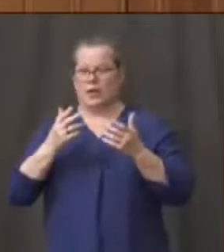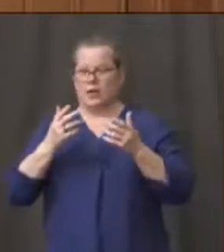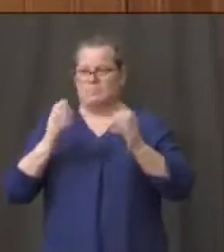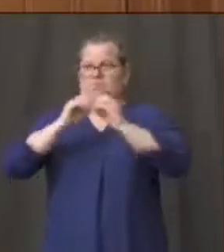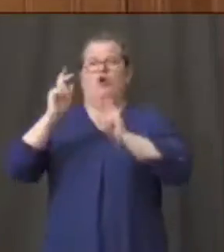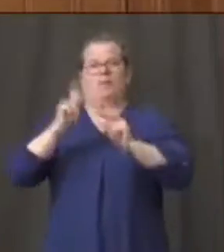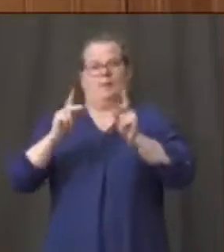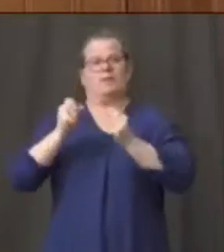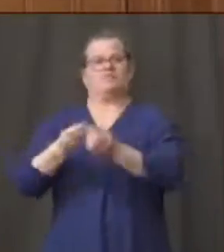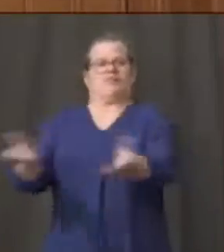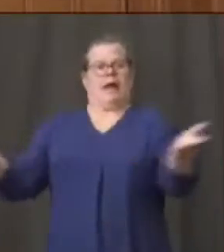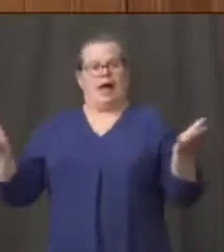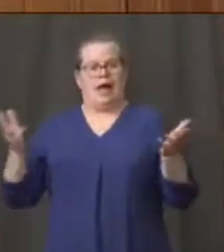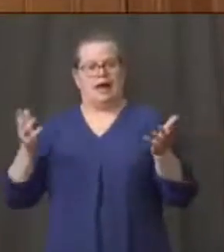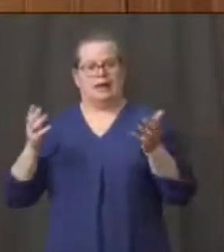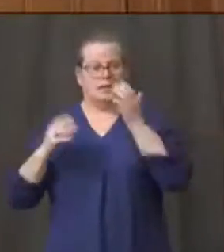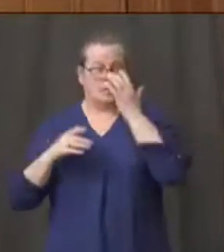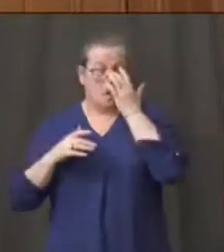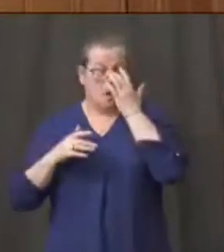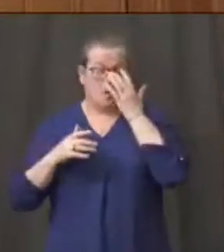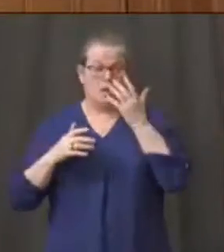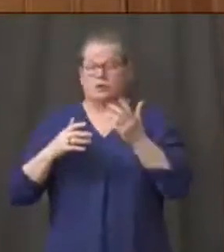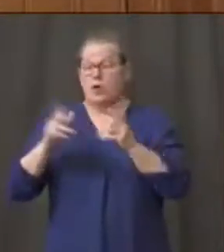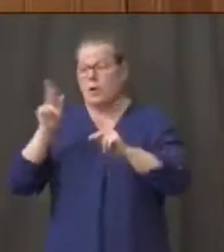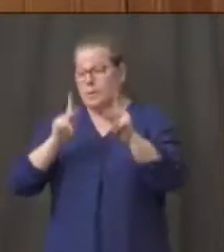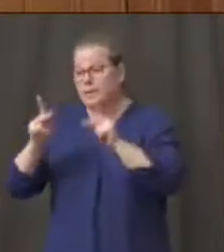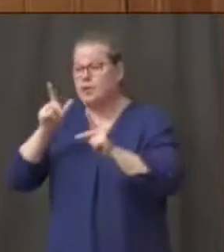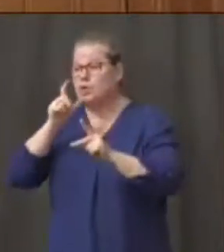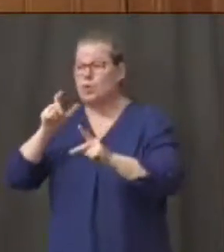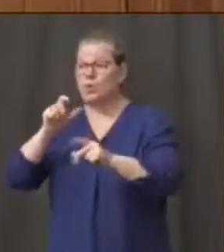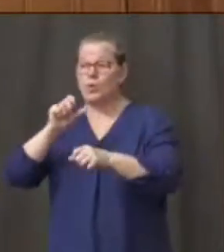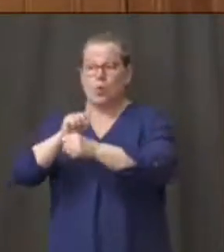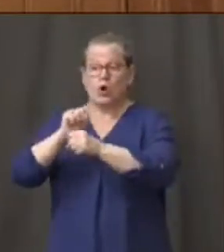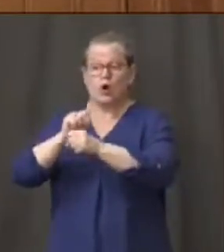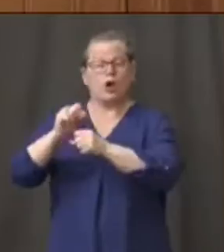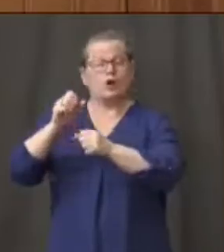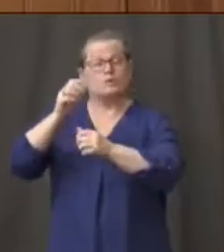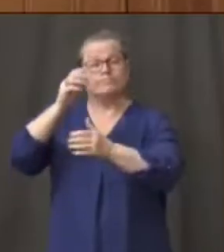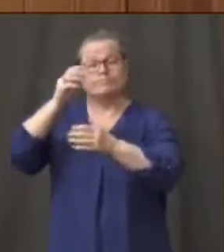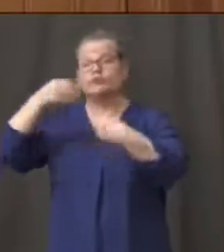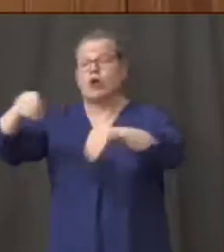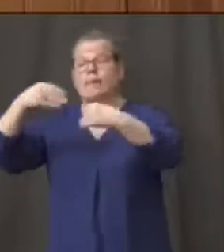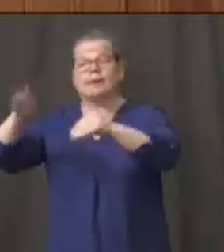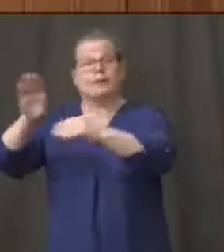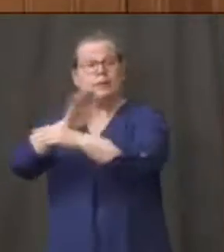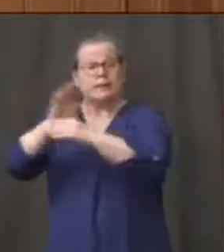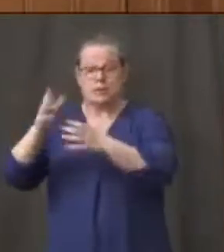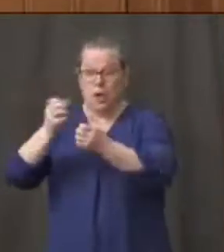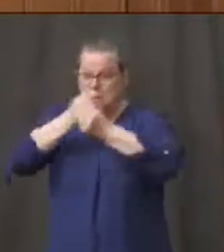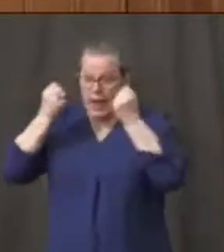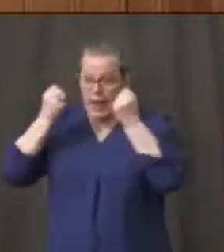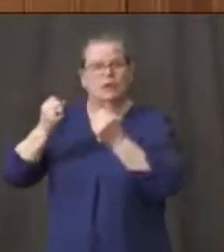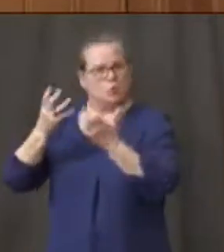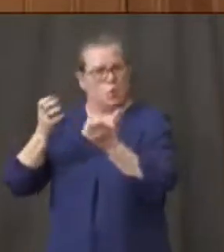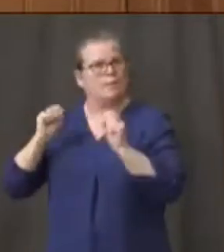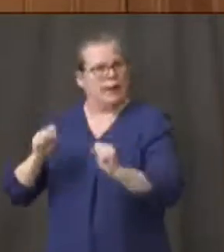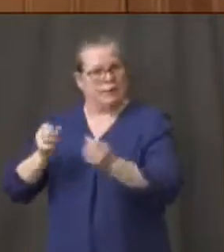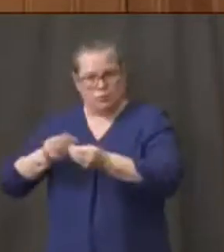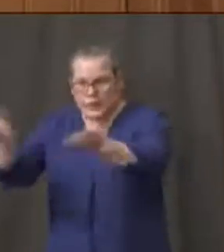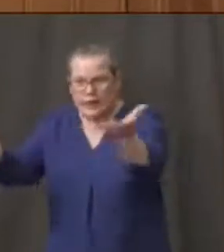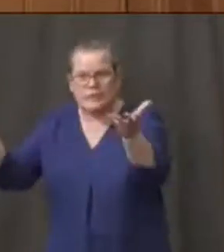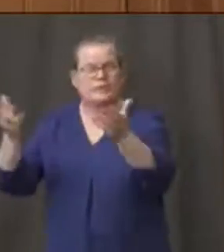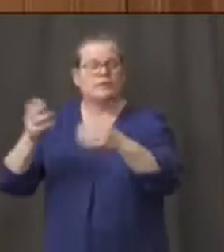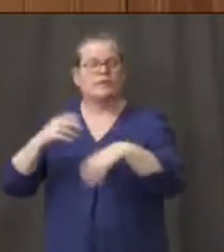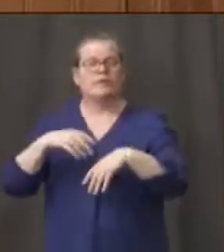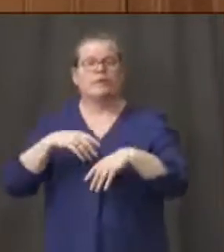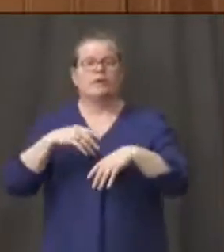about wanting to give masks out to people in essential retail businesses and others that we want to give those tools to. We want